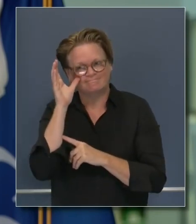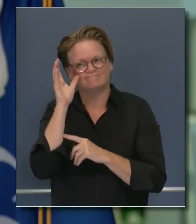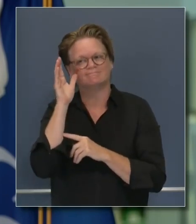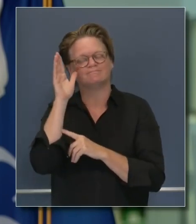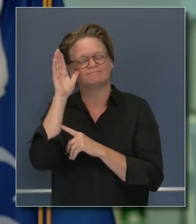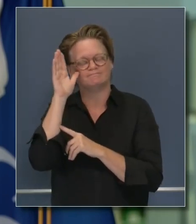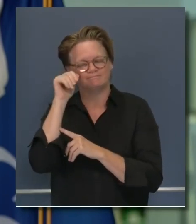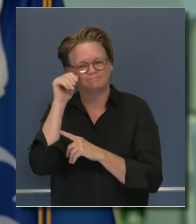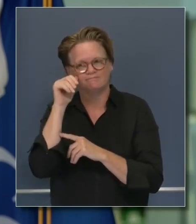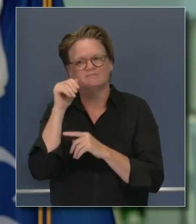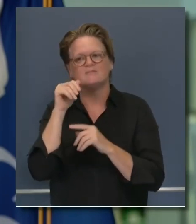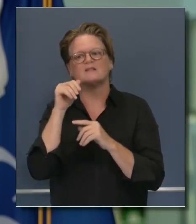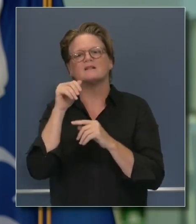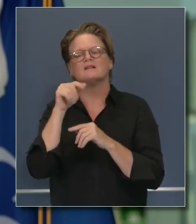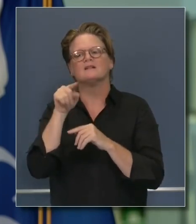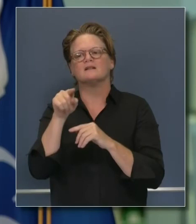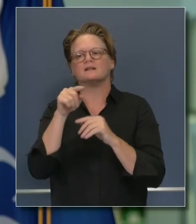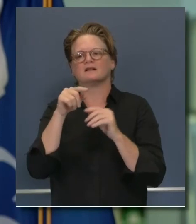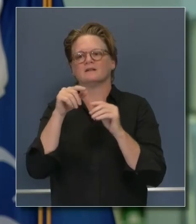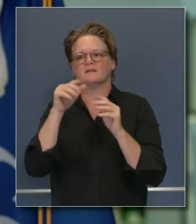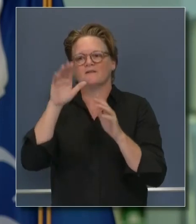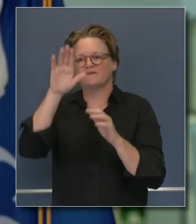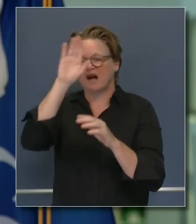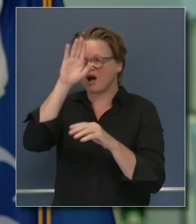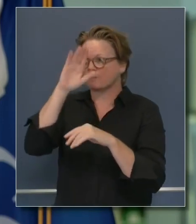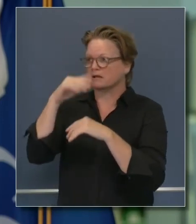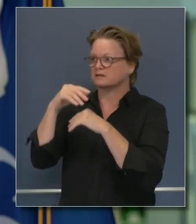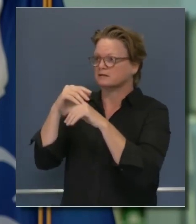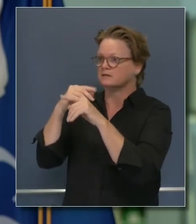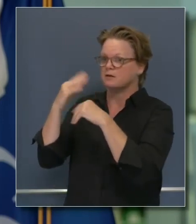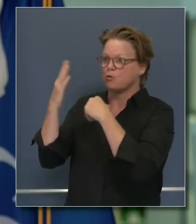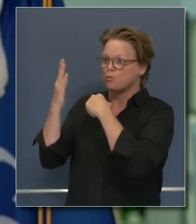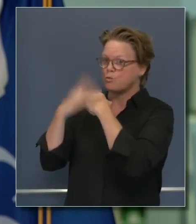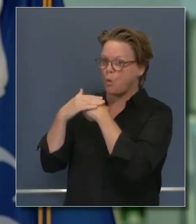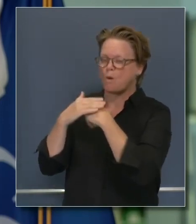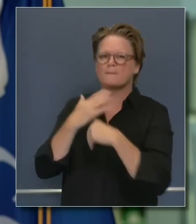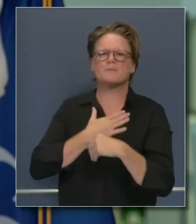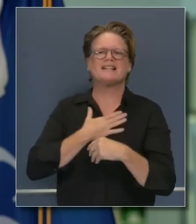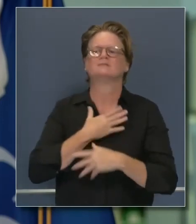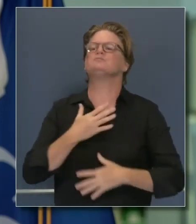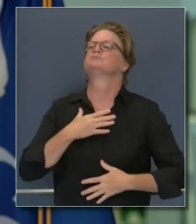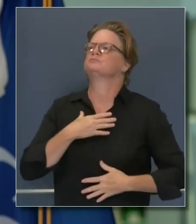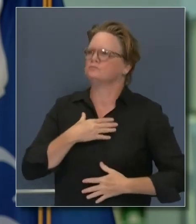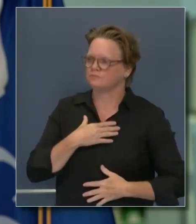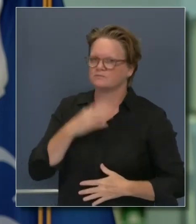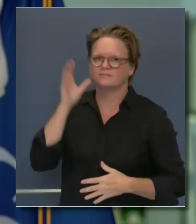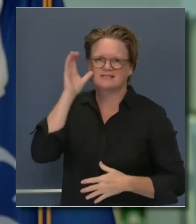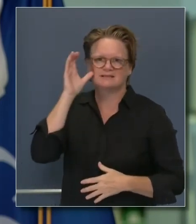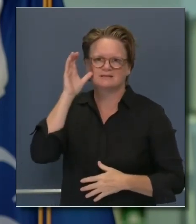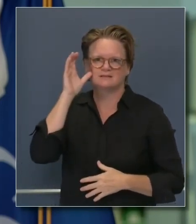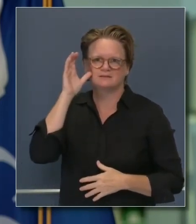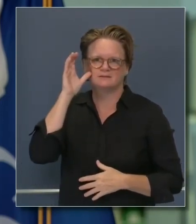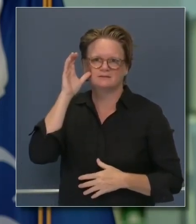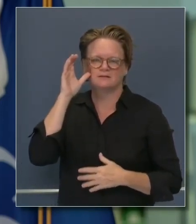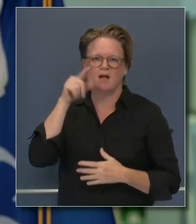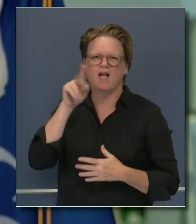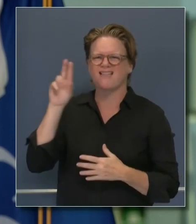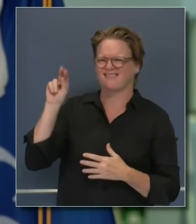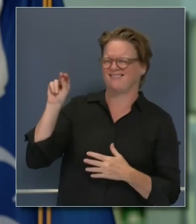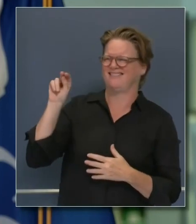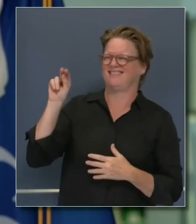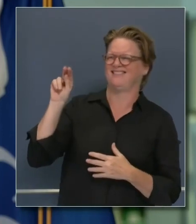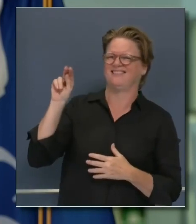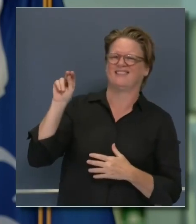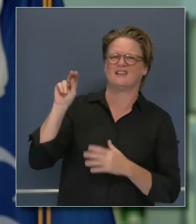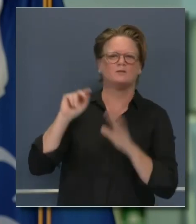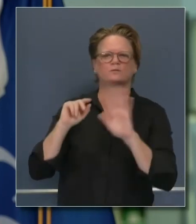to evacuate, take seriously those evacuation orders. Everybody continue to recognize that we need to reconcile the fact